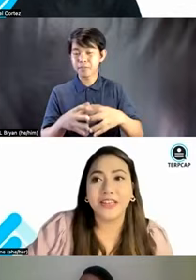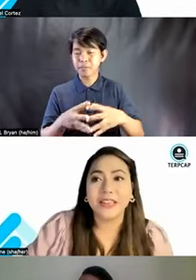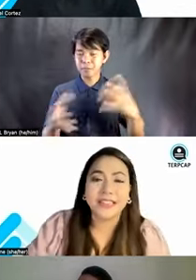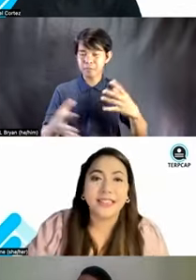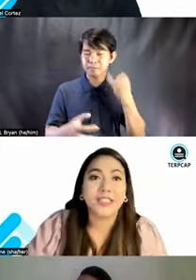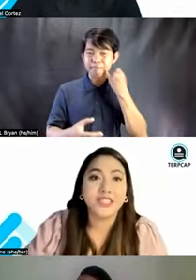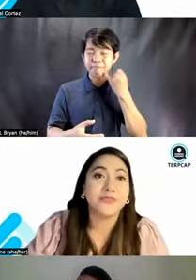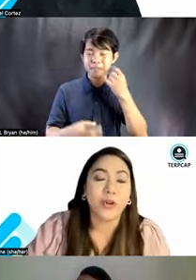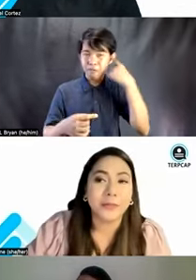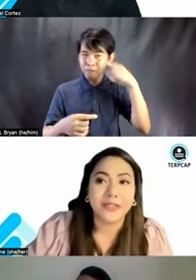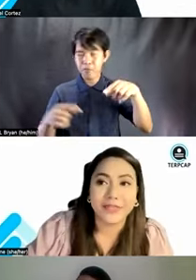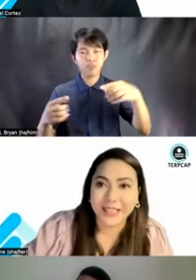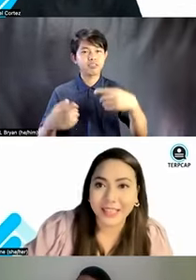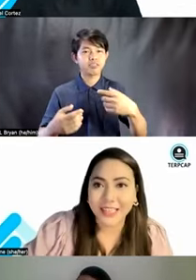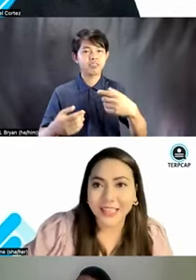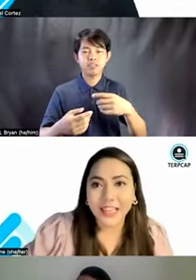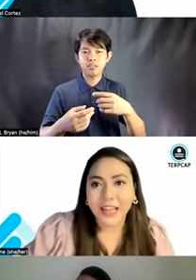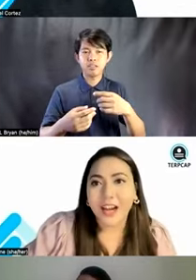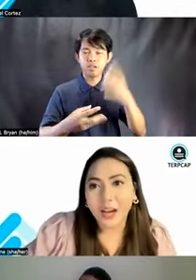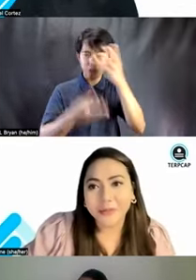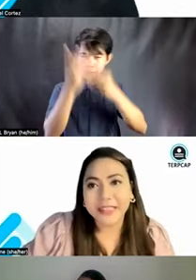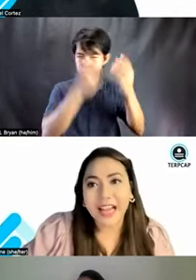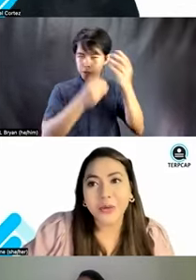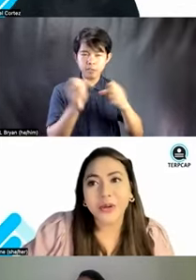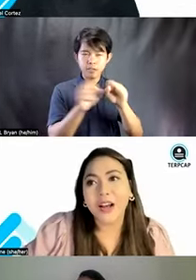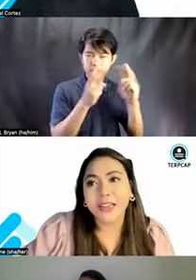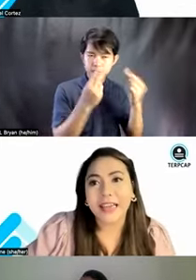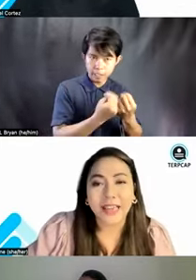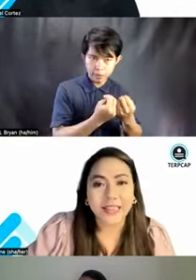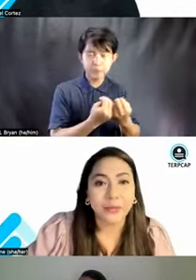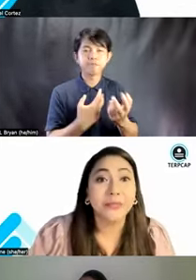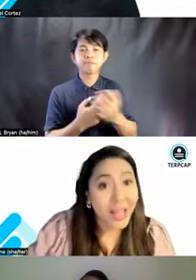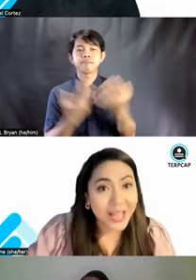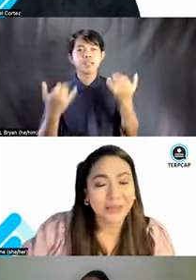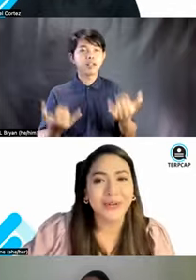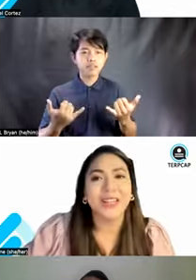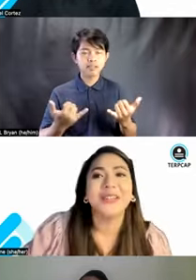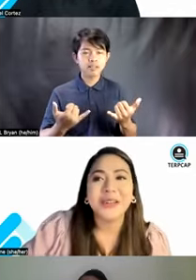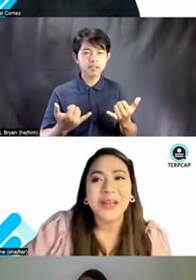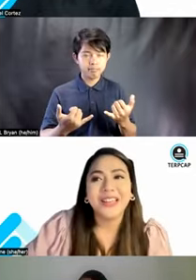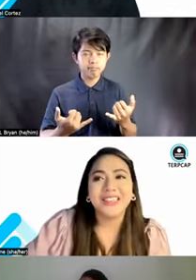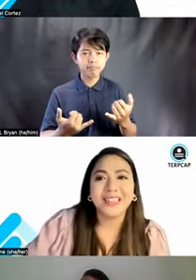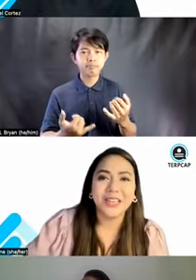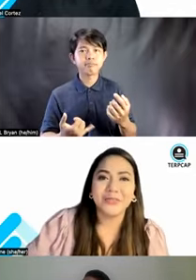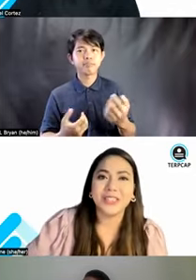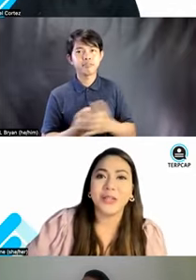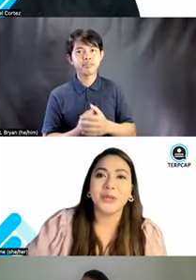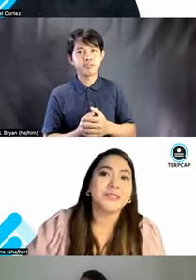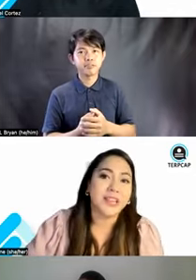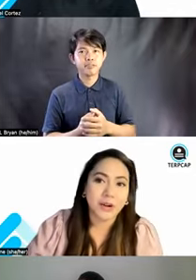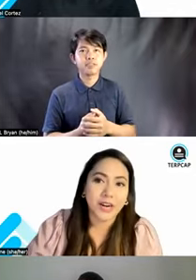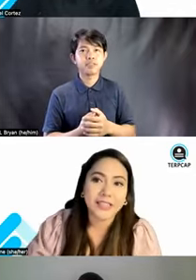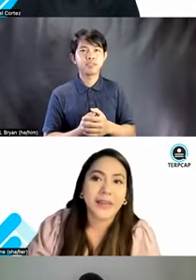having this such an informative session. Um, now, guy, now everyone, to give this